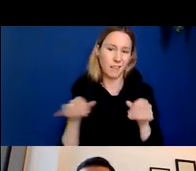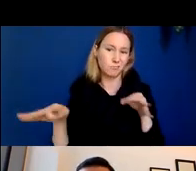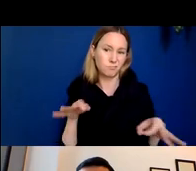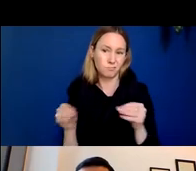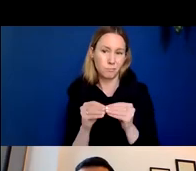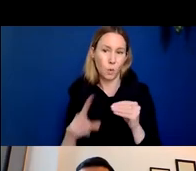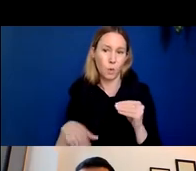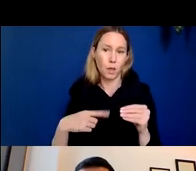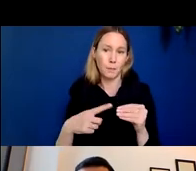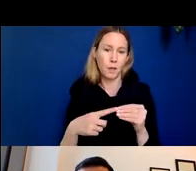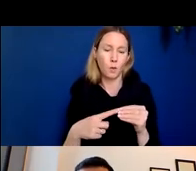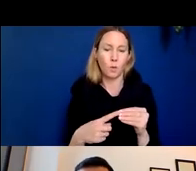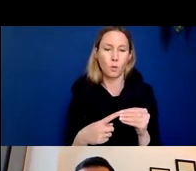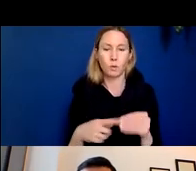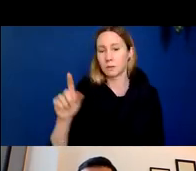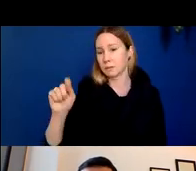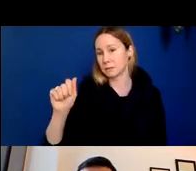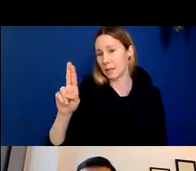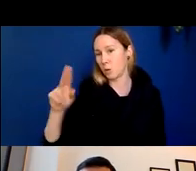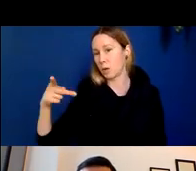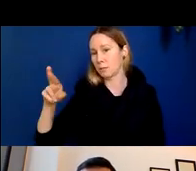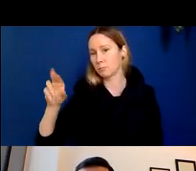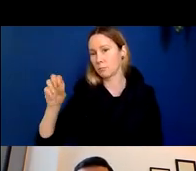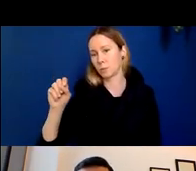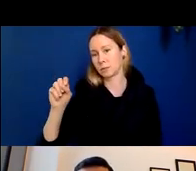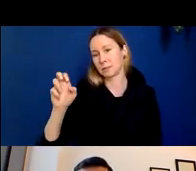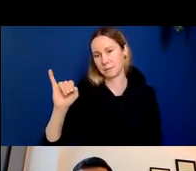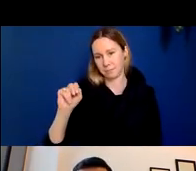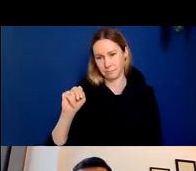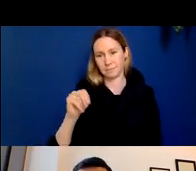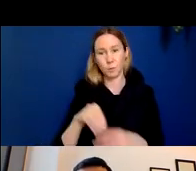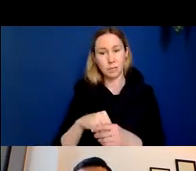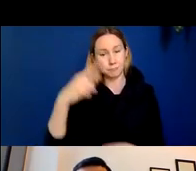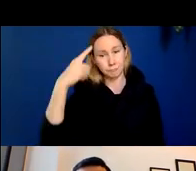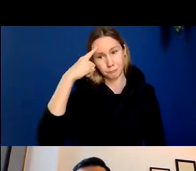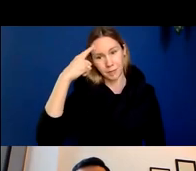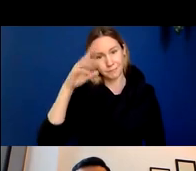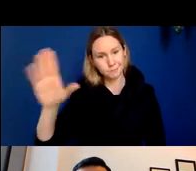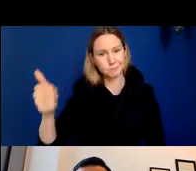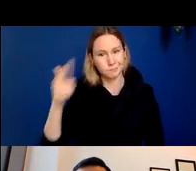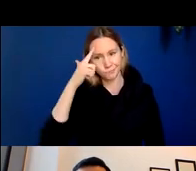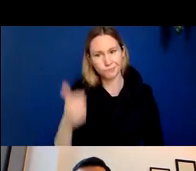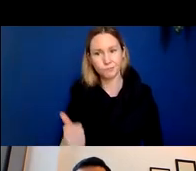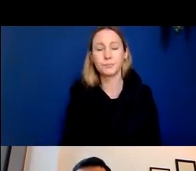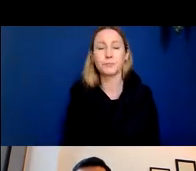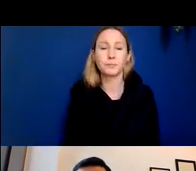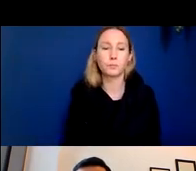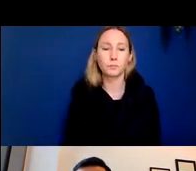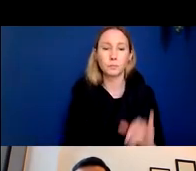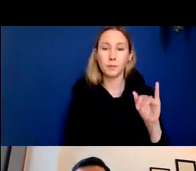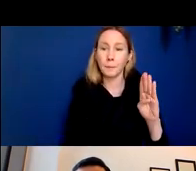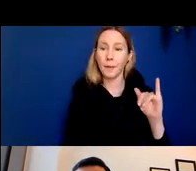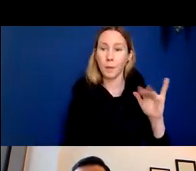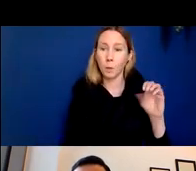about the amount of tau protein that exists in the brain of somebody with Alzheimer's biology. And these biomarkers have really